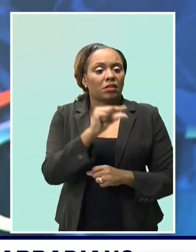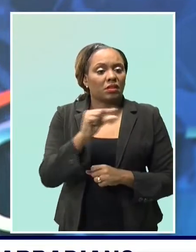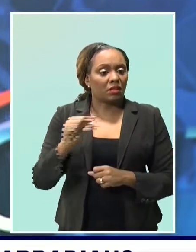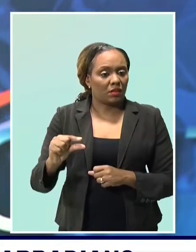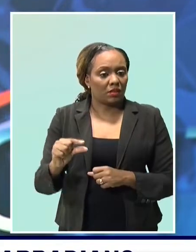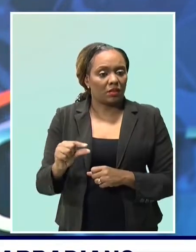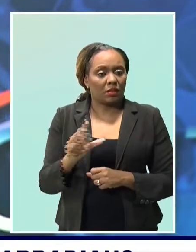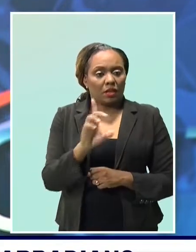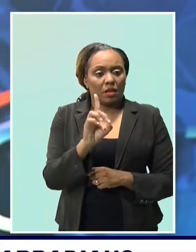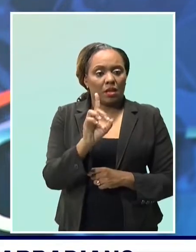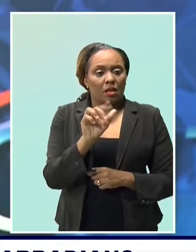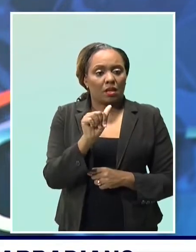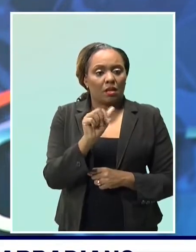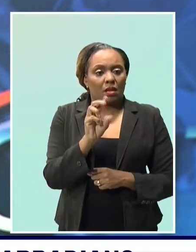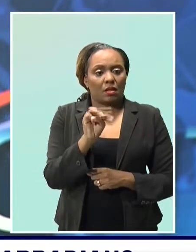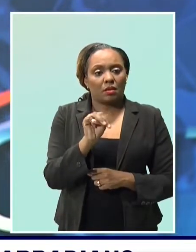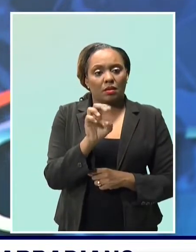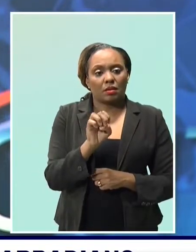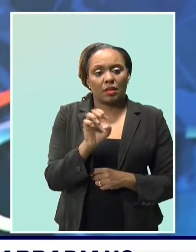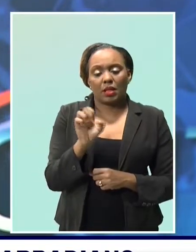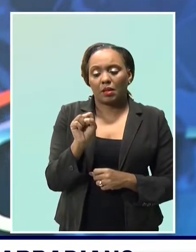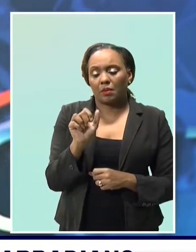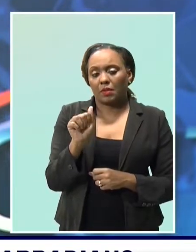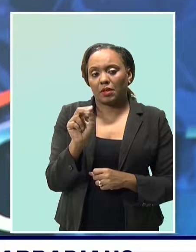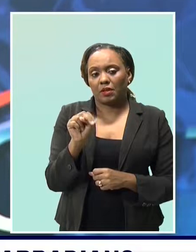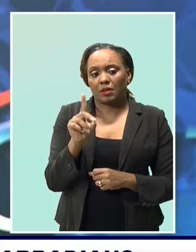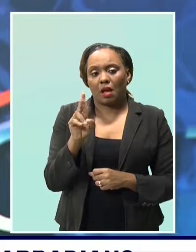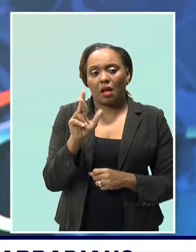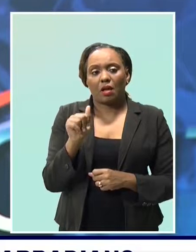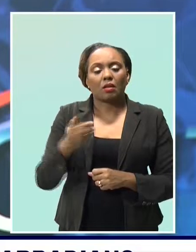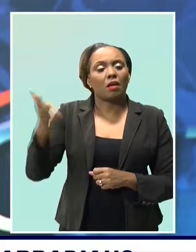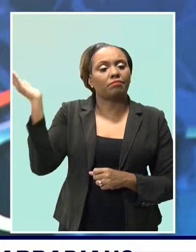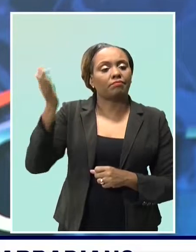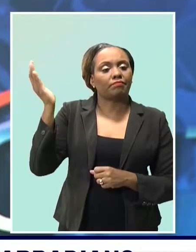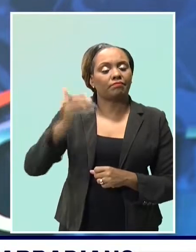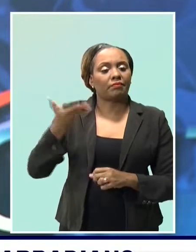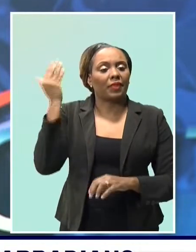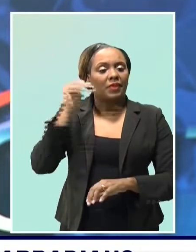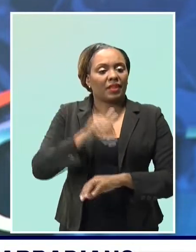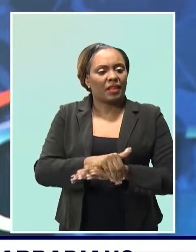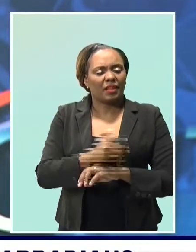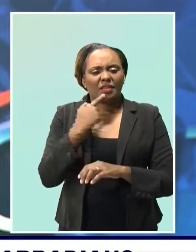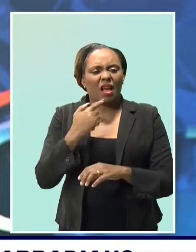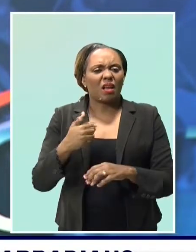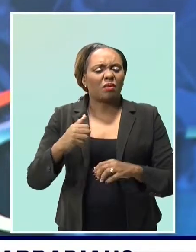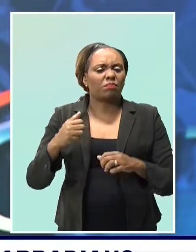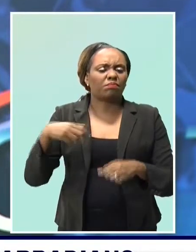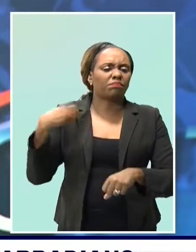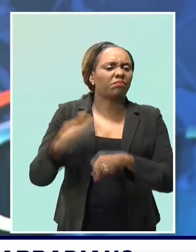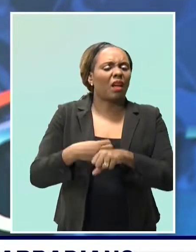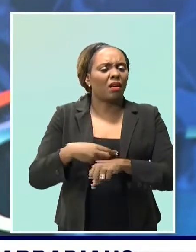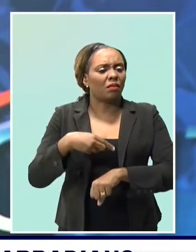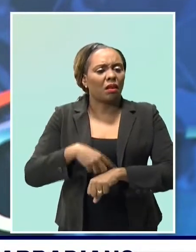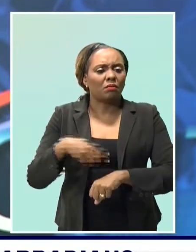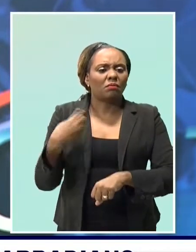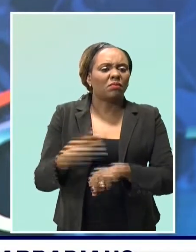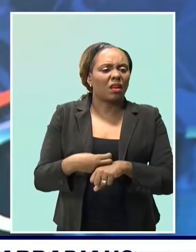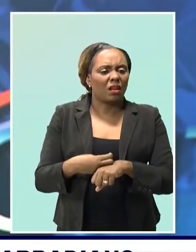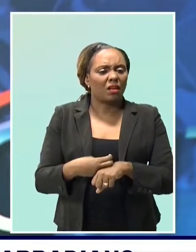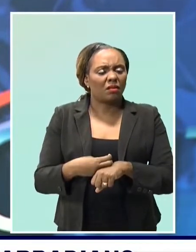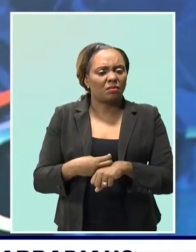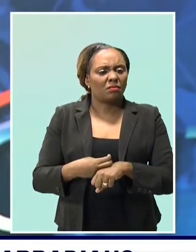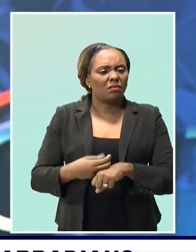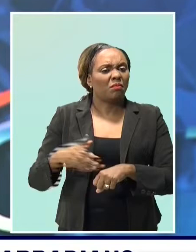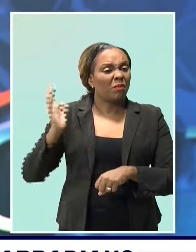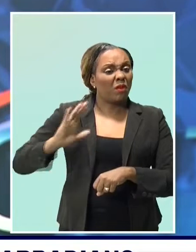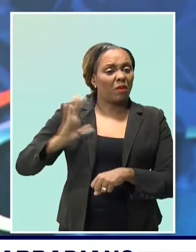-19. Governor General Dame Sandra Mason, in an address to the nation, says the country has faced difficult circumstances and global crises in